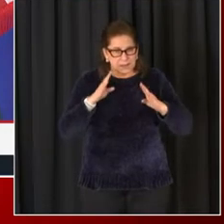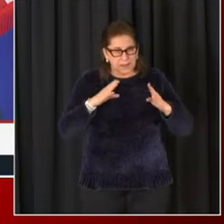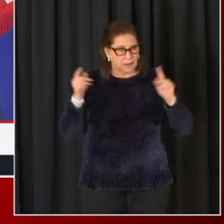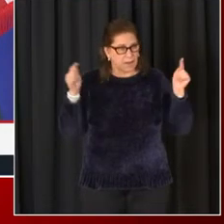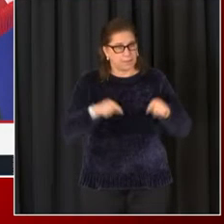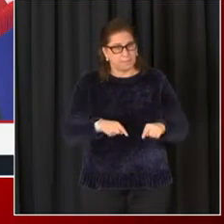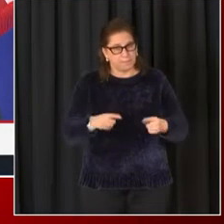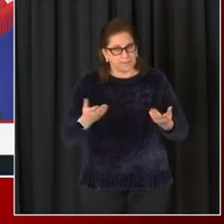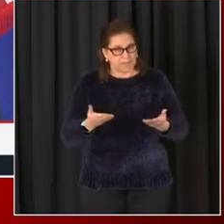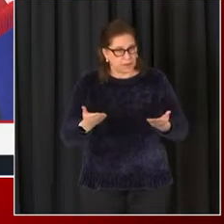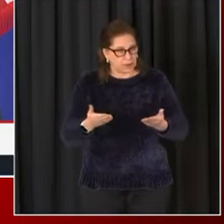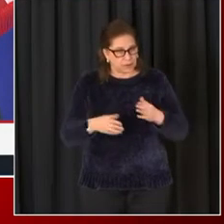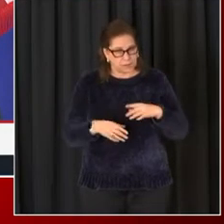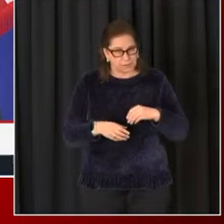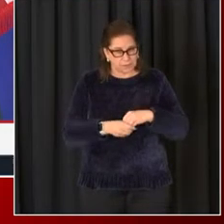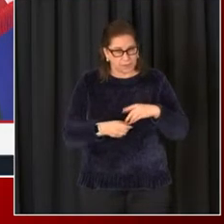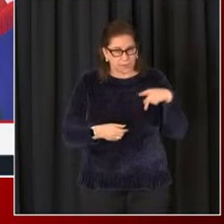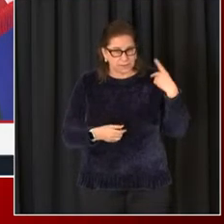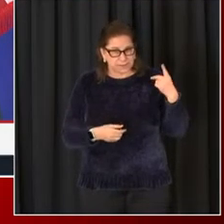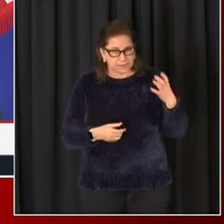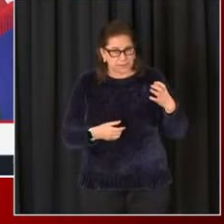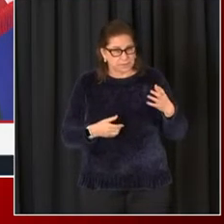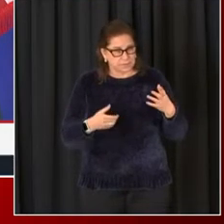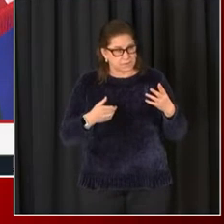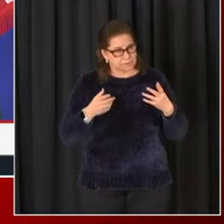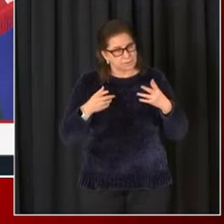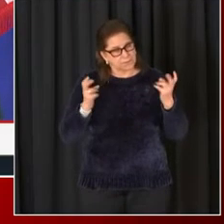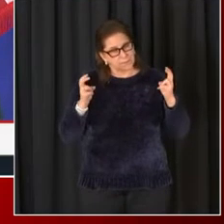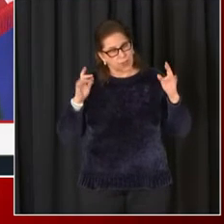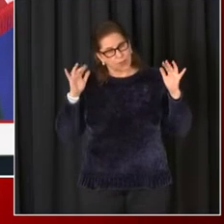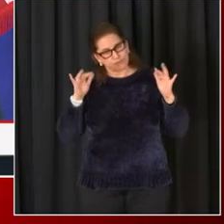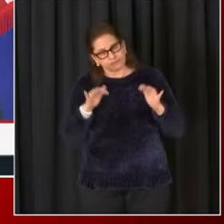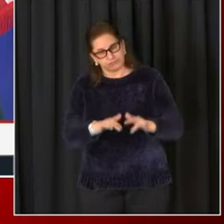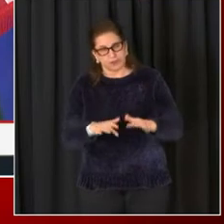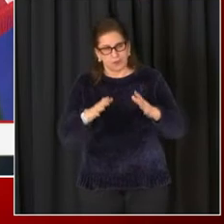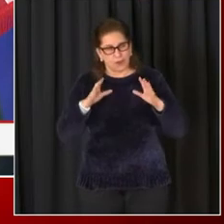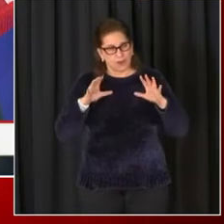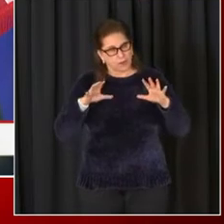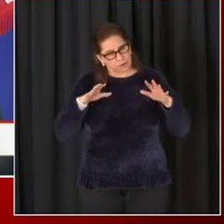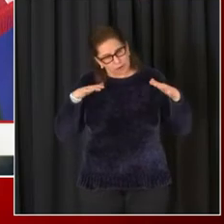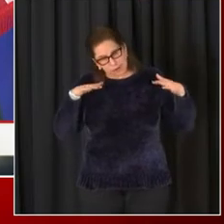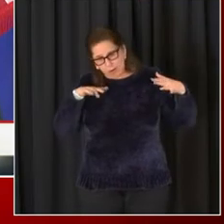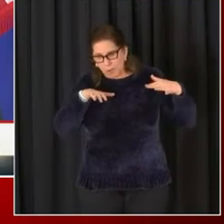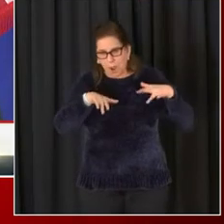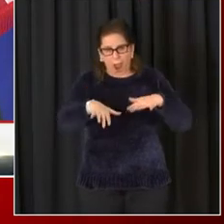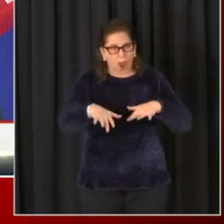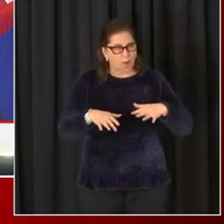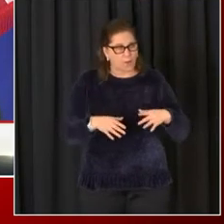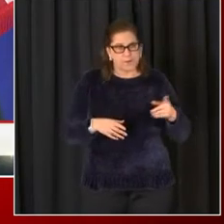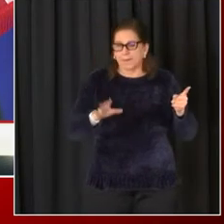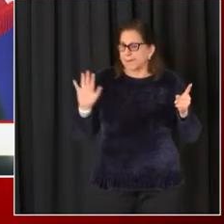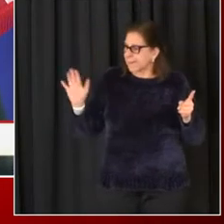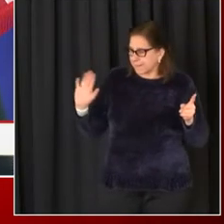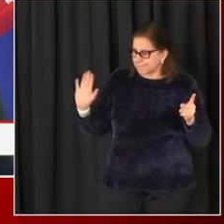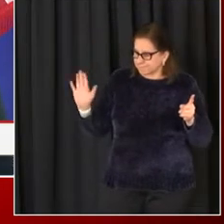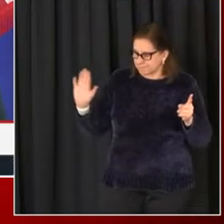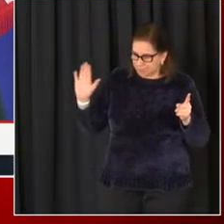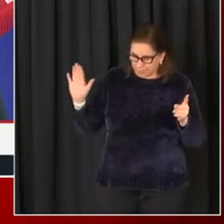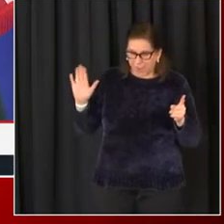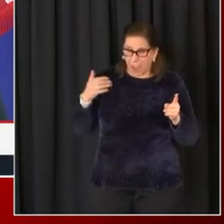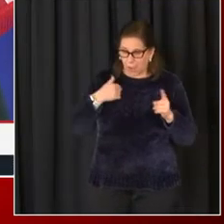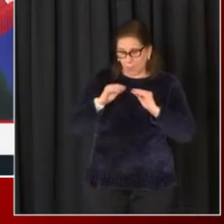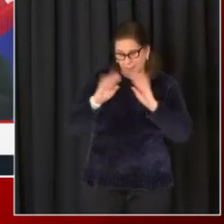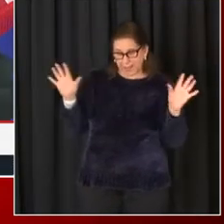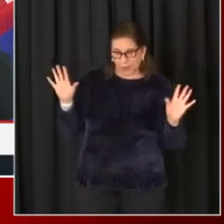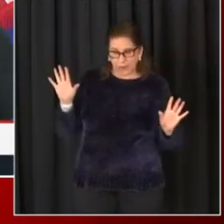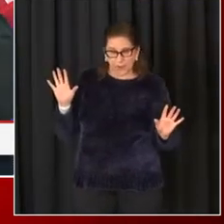coming in here that you would need those crowd control measures to be taken? Let me be clear and amplify a point